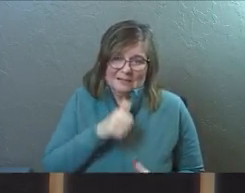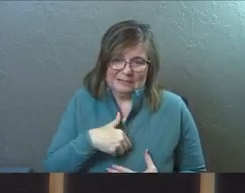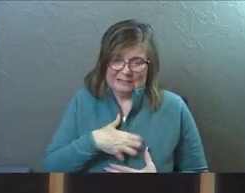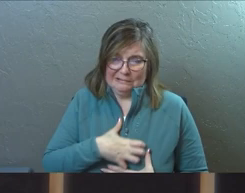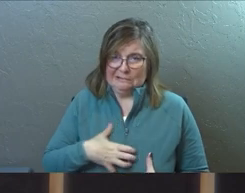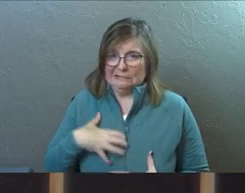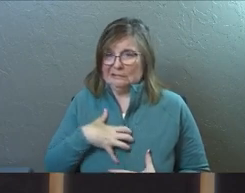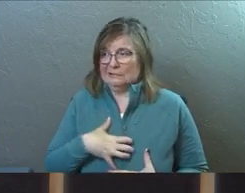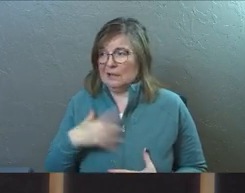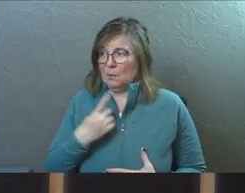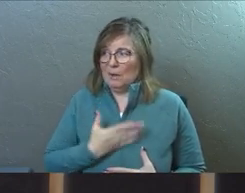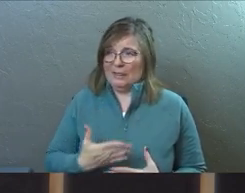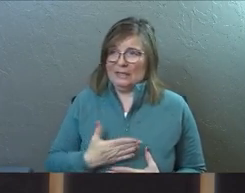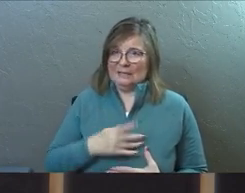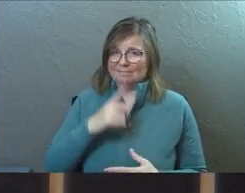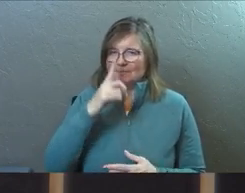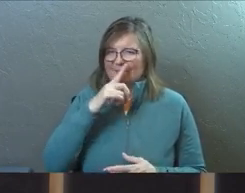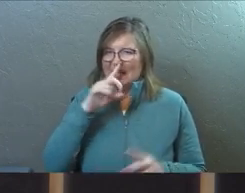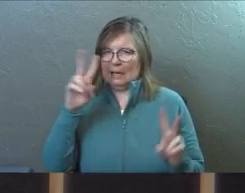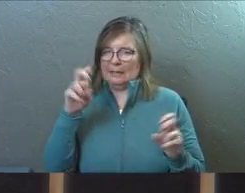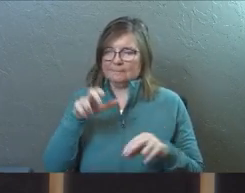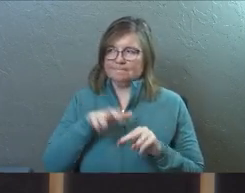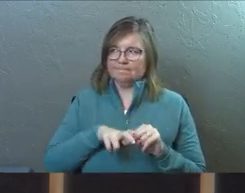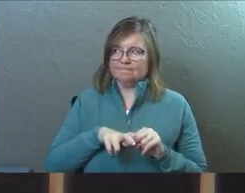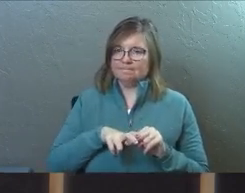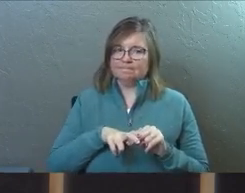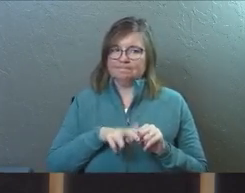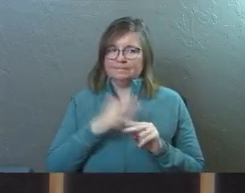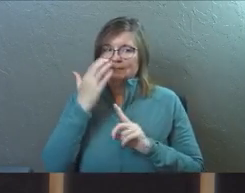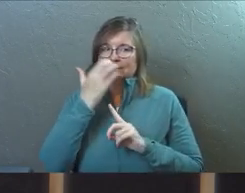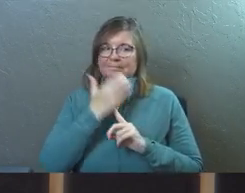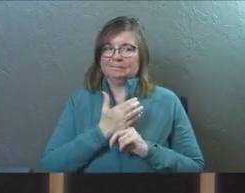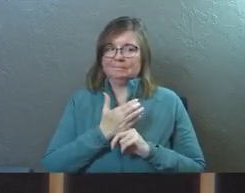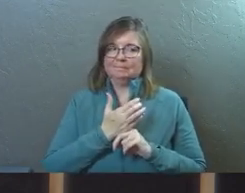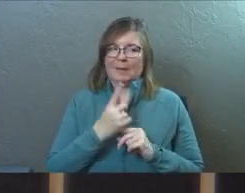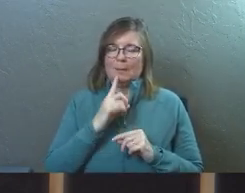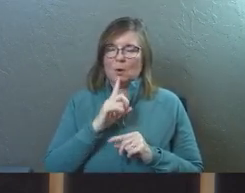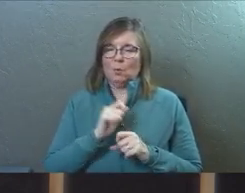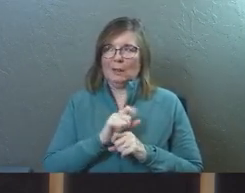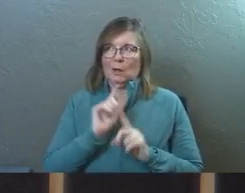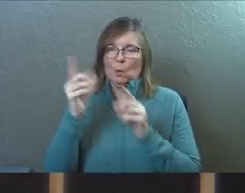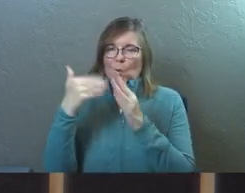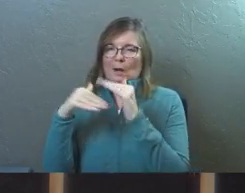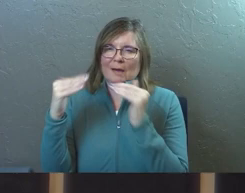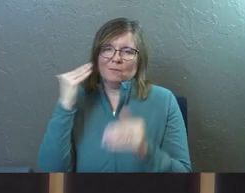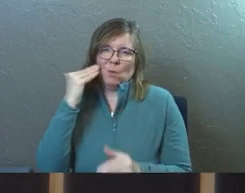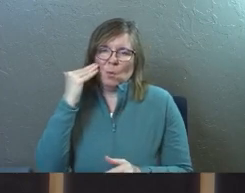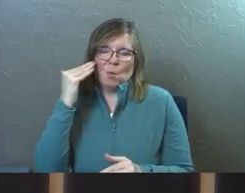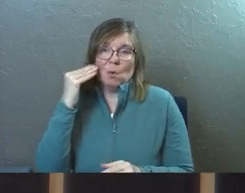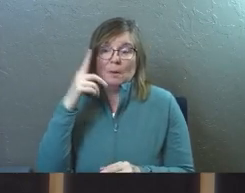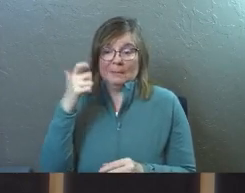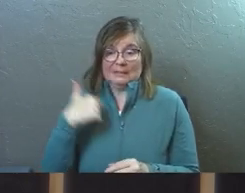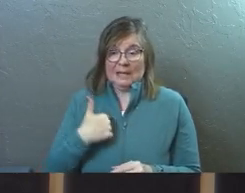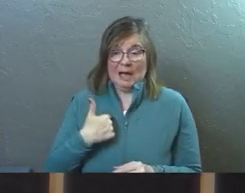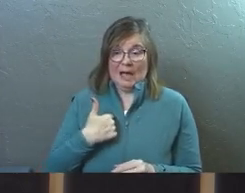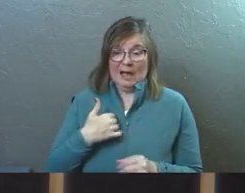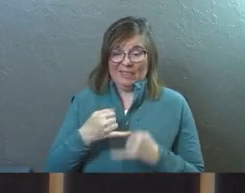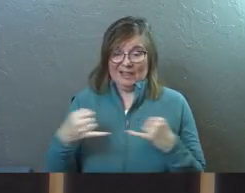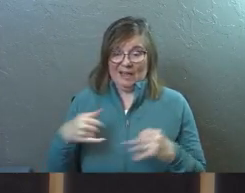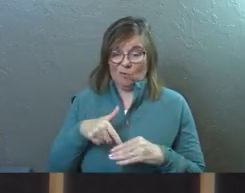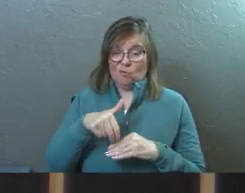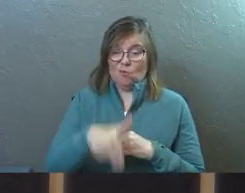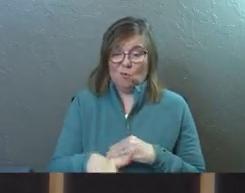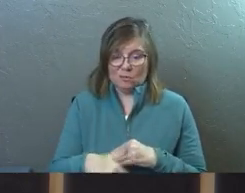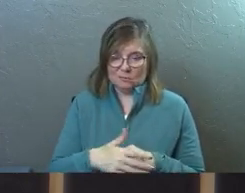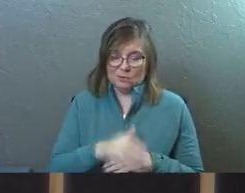I'm just kind of one of these fake ones sitting in the seat trying to make things better. But I'm not really going to heaven with the rest of you. Because I've crossed these